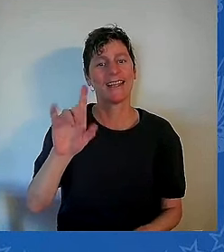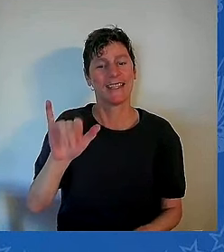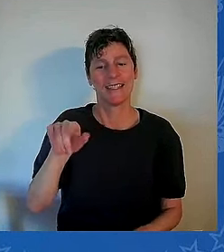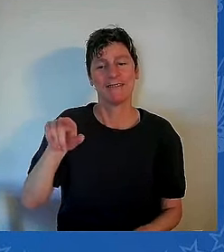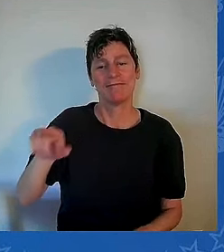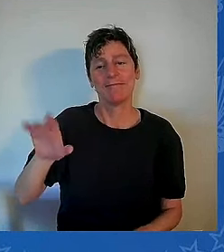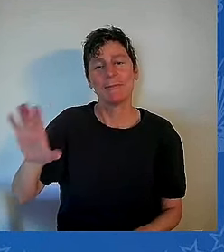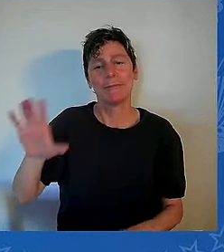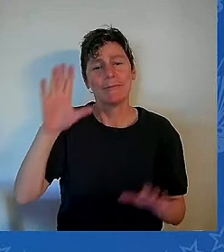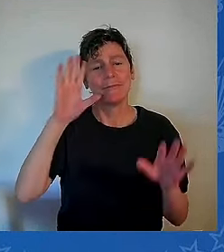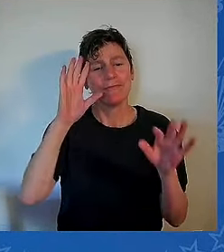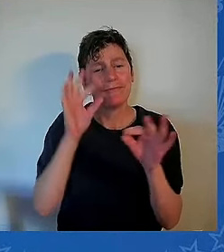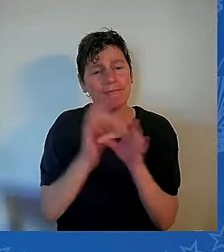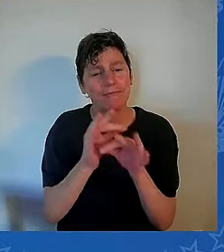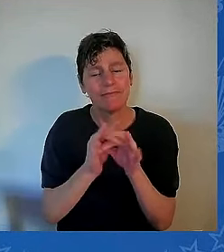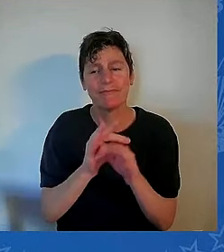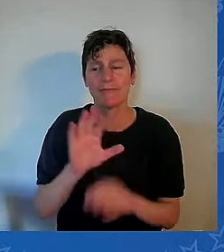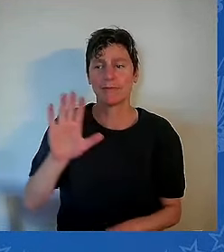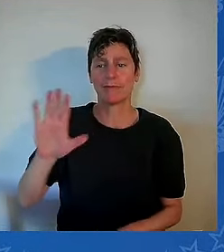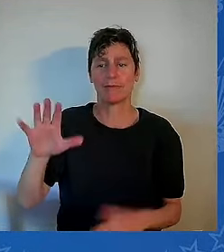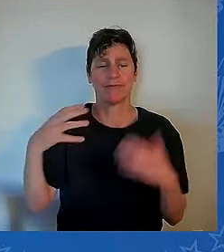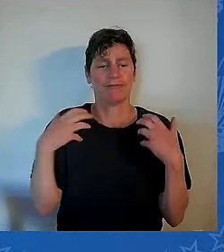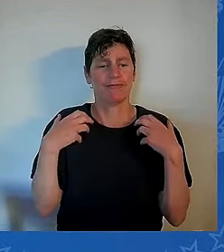but to the Kennedy family.